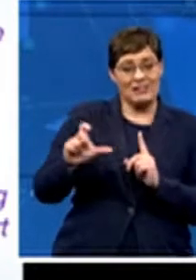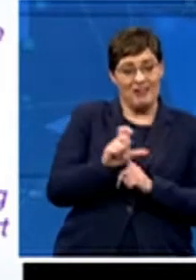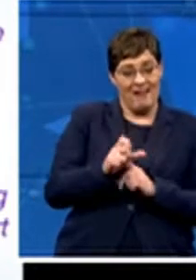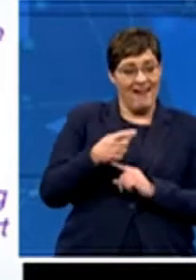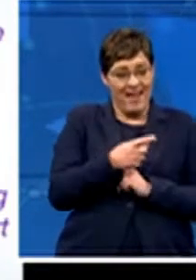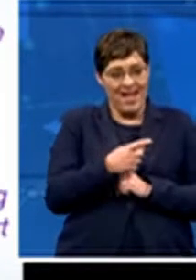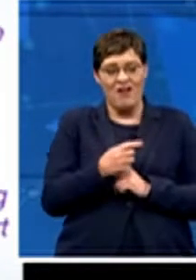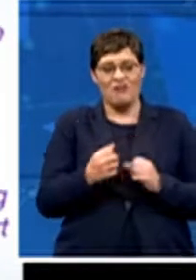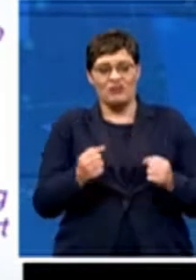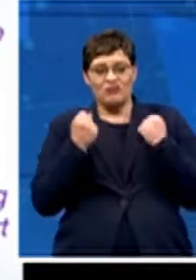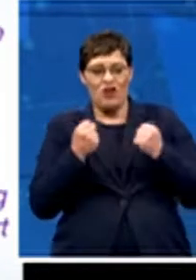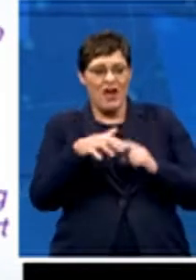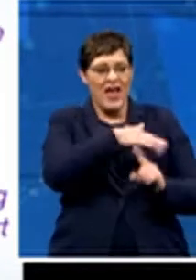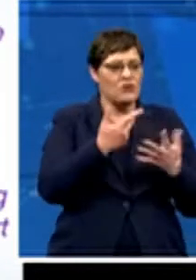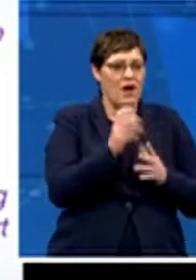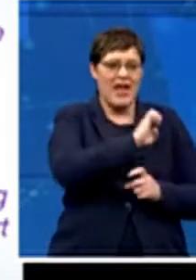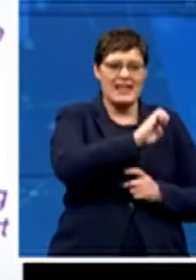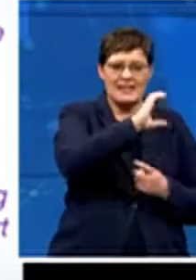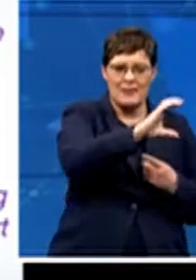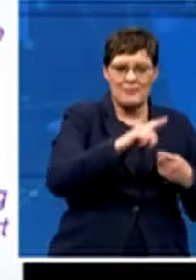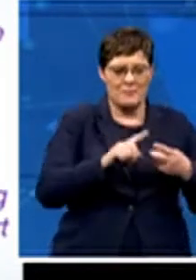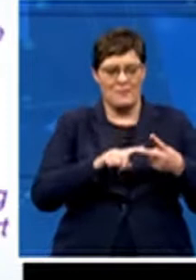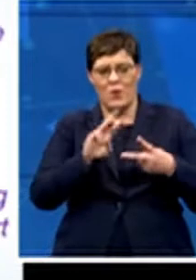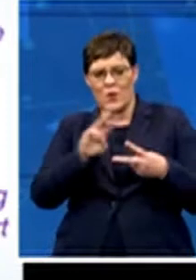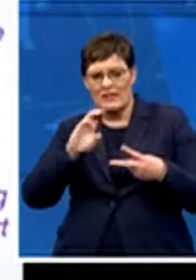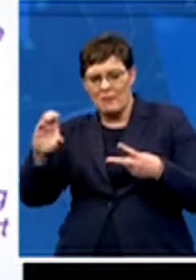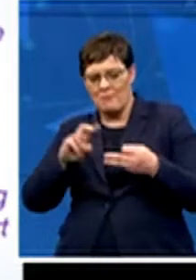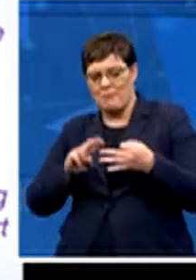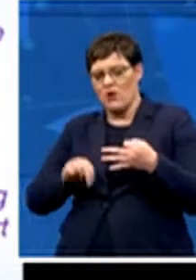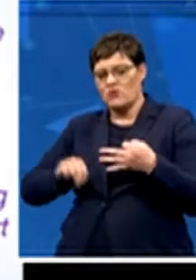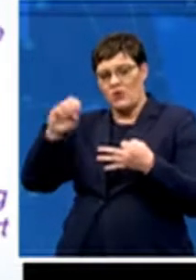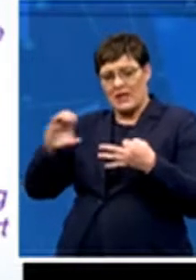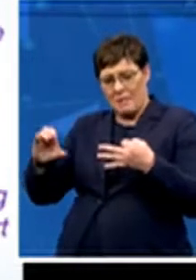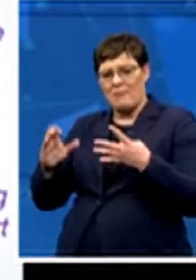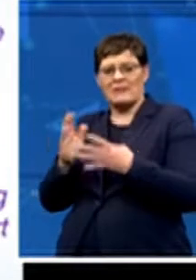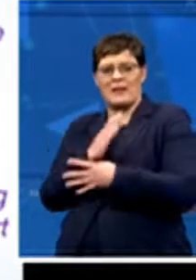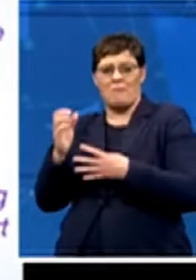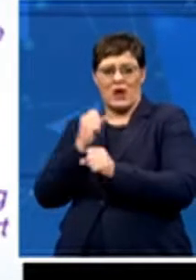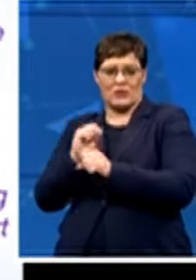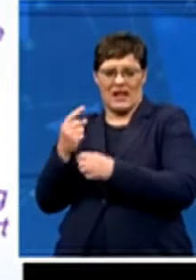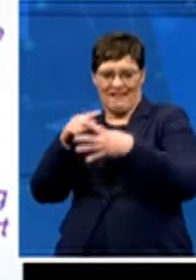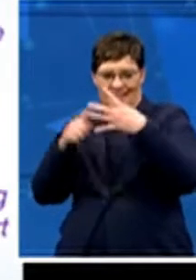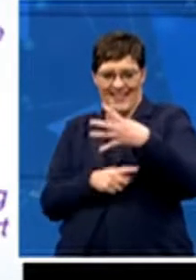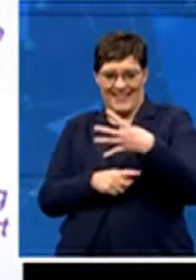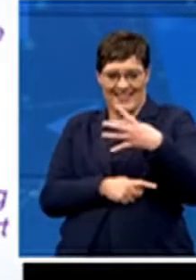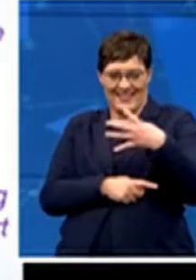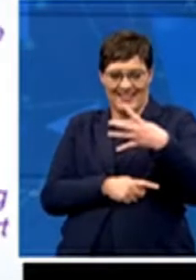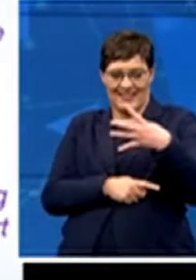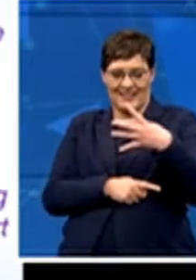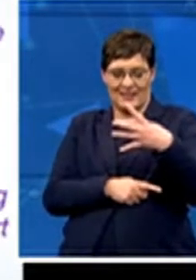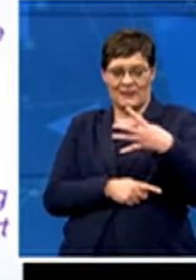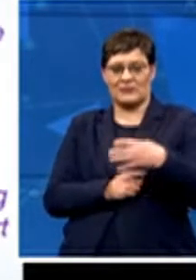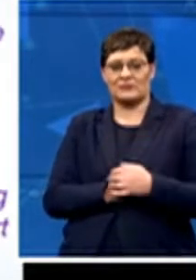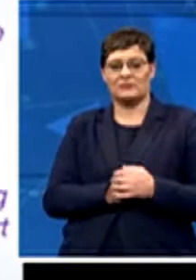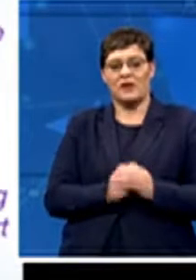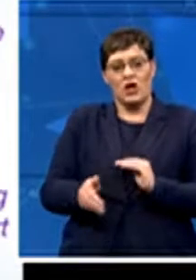Western Cape and Northern Cape and parts of Gauteng who have strong cricketing cultures. And so that